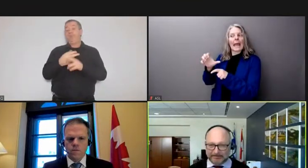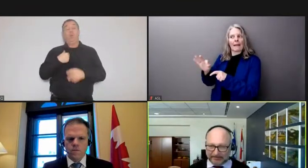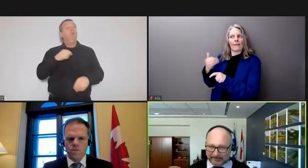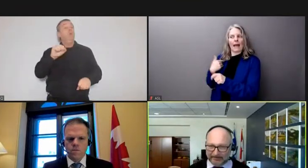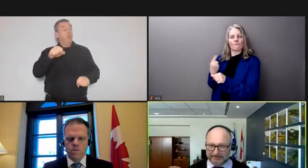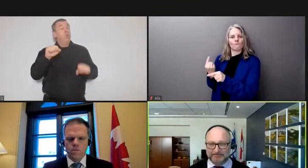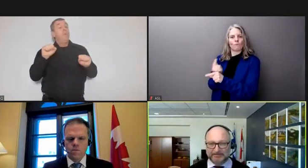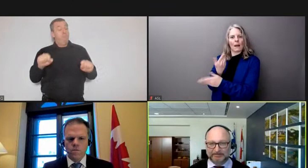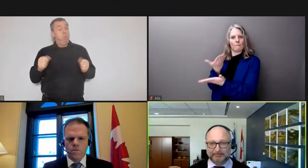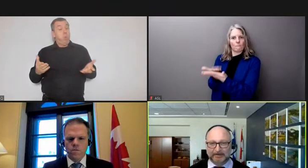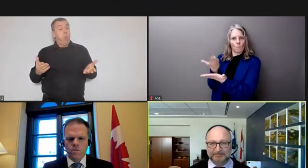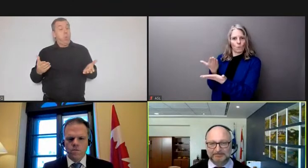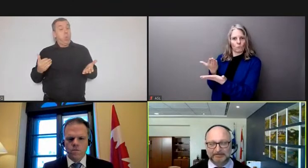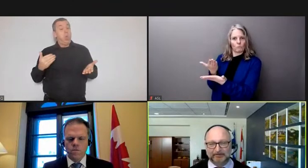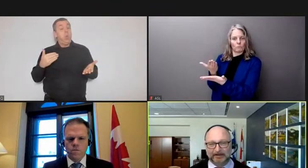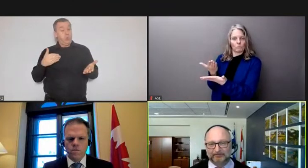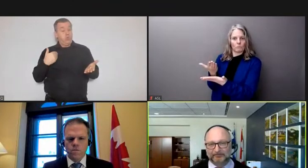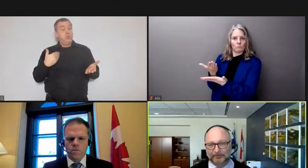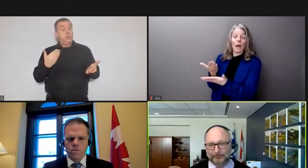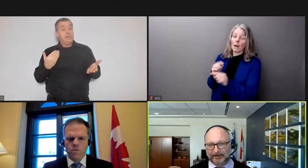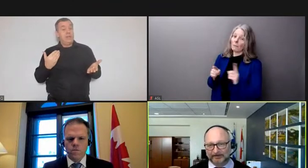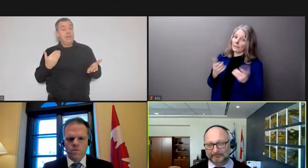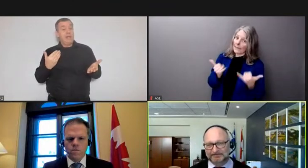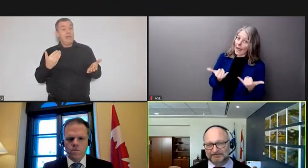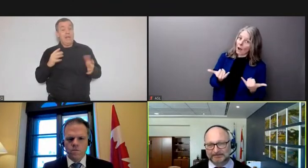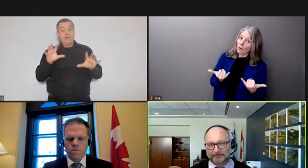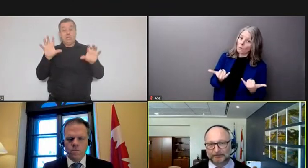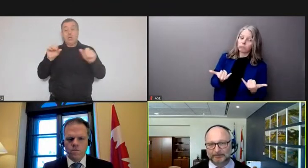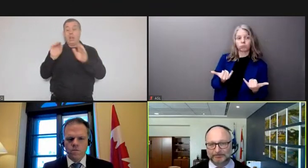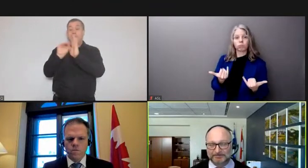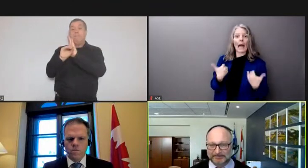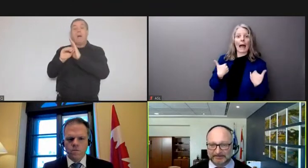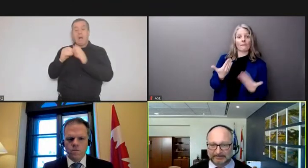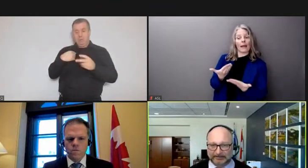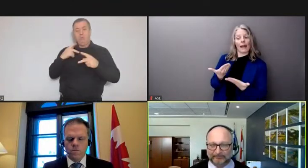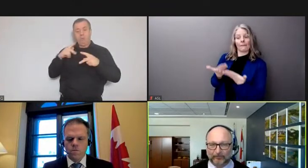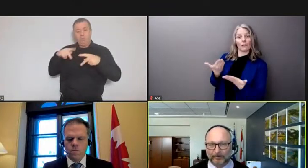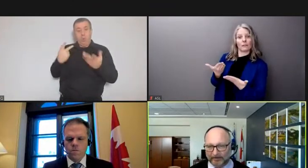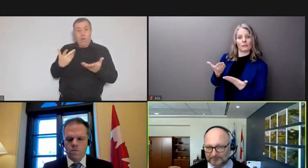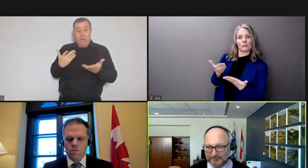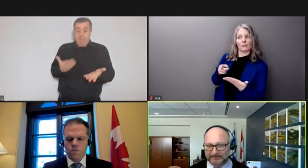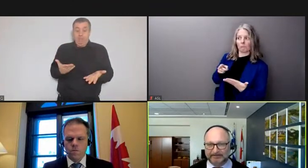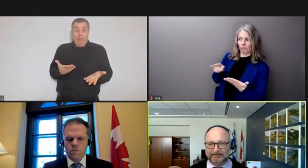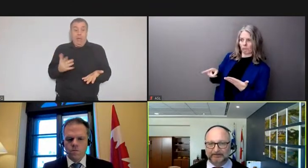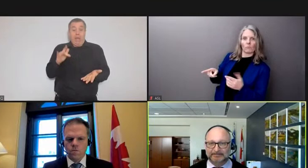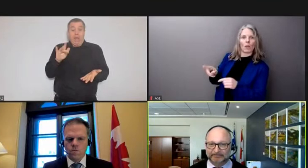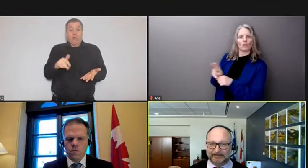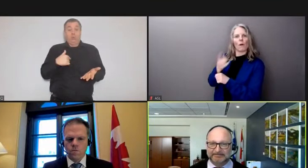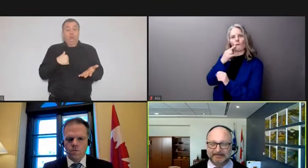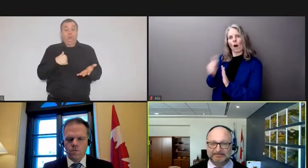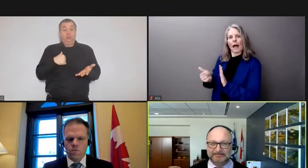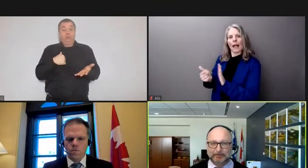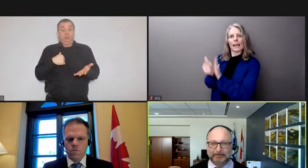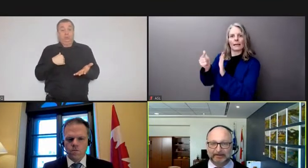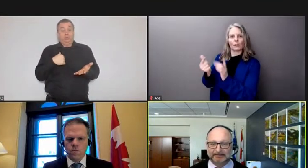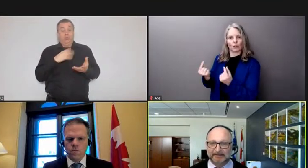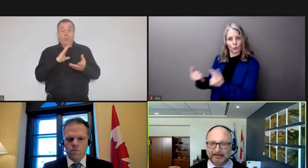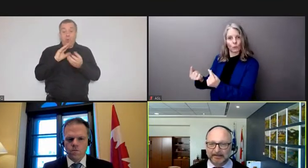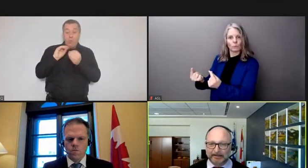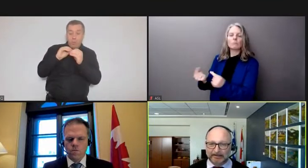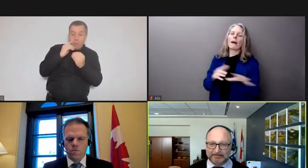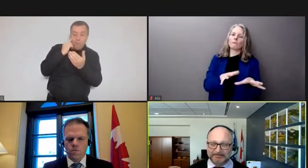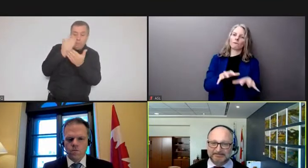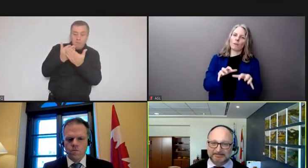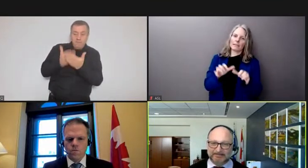especially under the powers we now have where we have evidence that they were used for illegal activity in this case these blockades